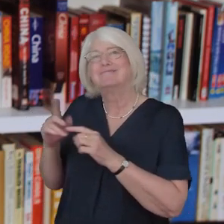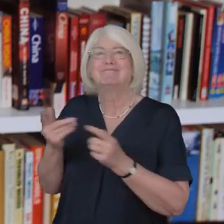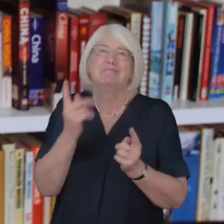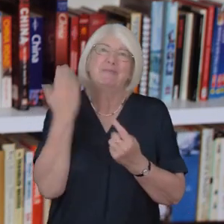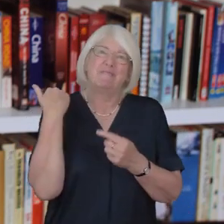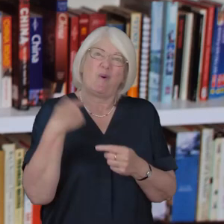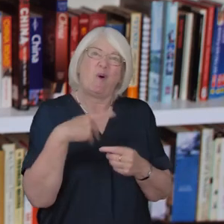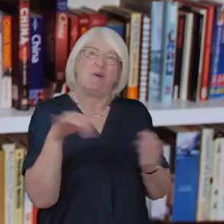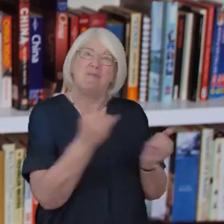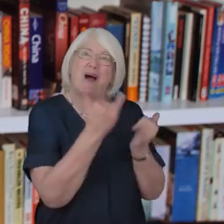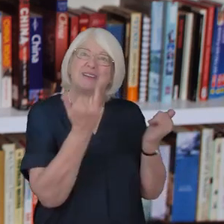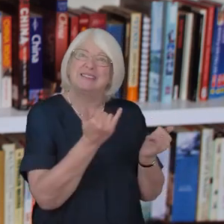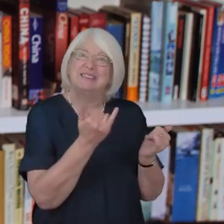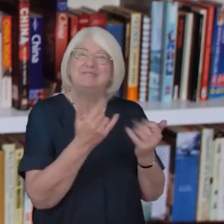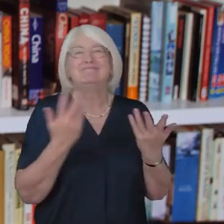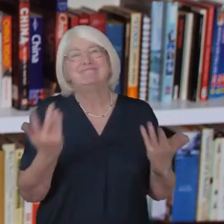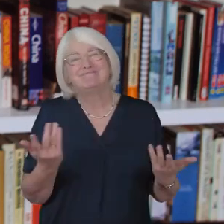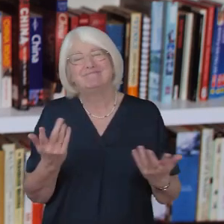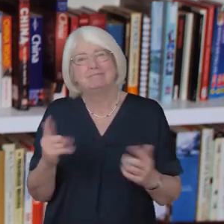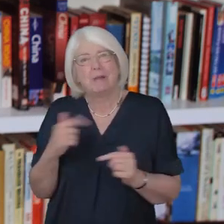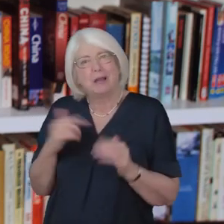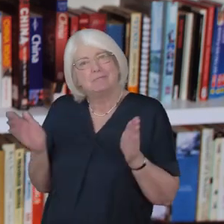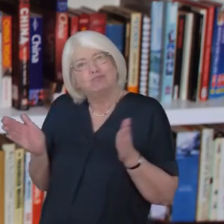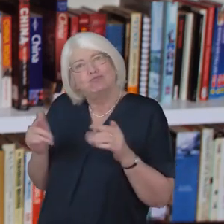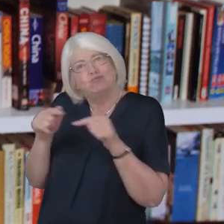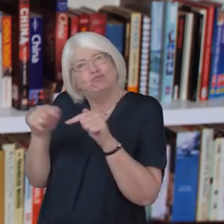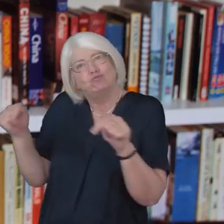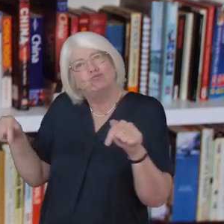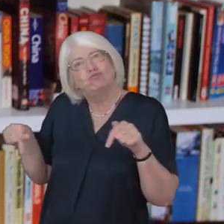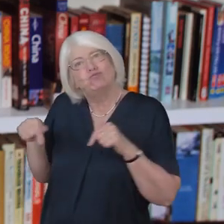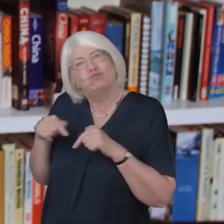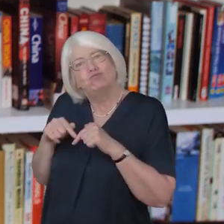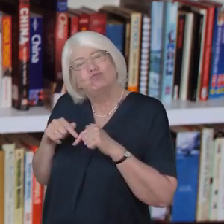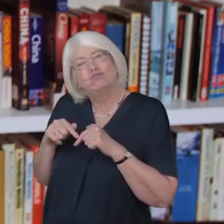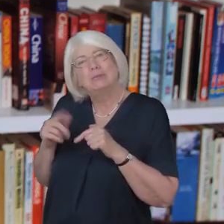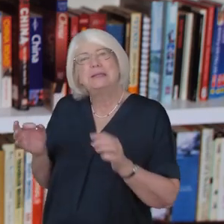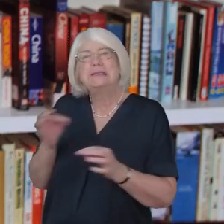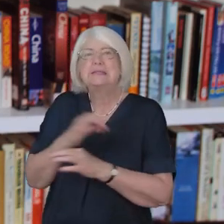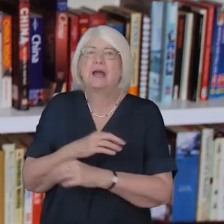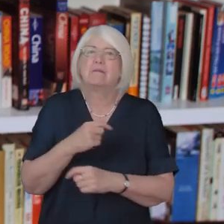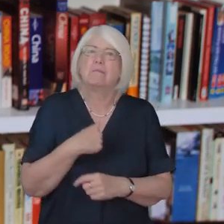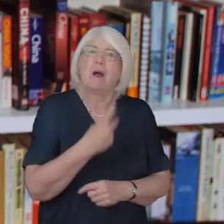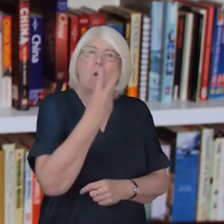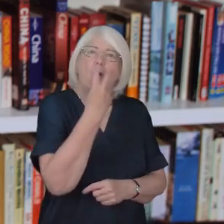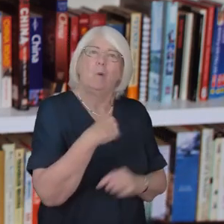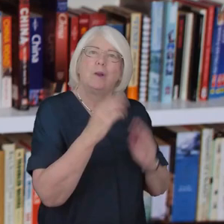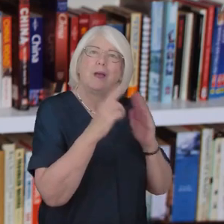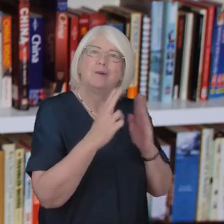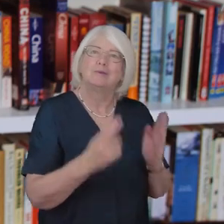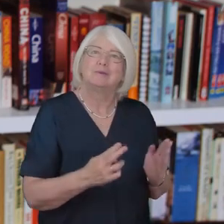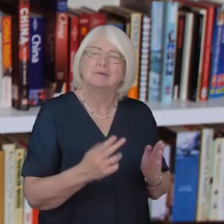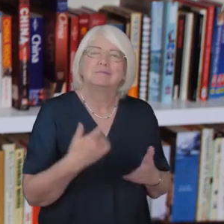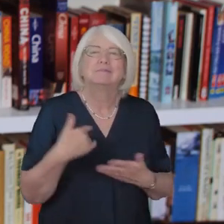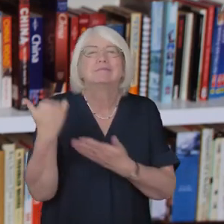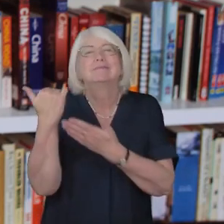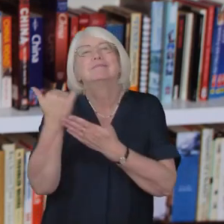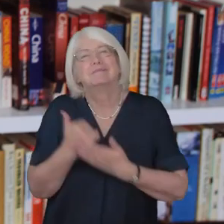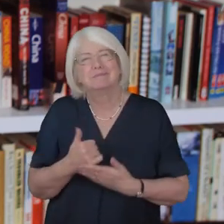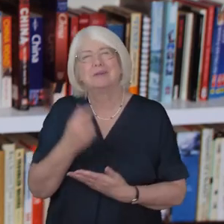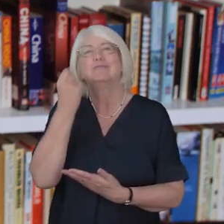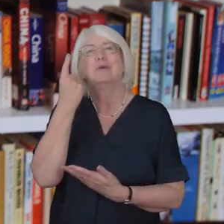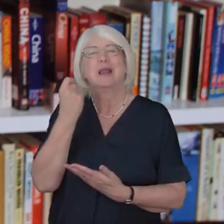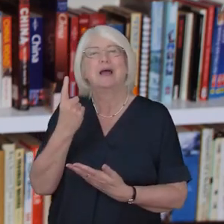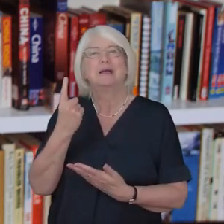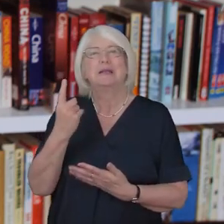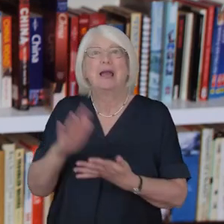small cosy room Instead of my old house Help me to realise that enjoyment lies not in things